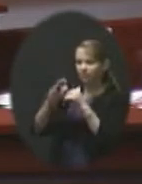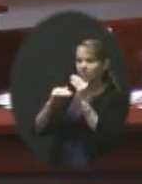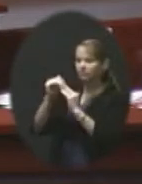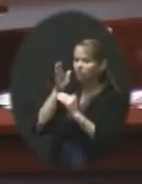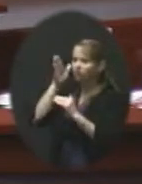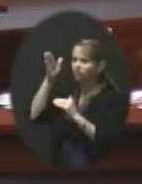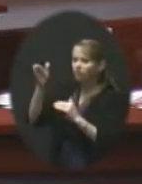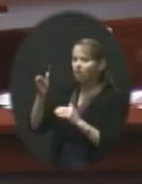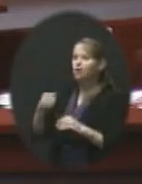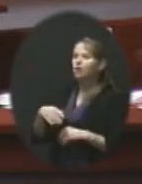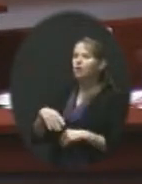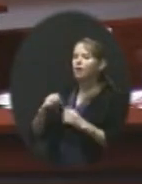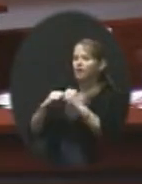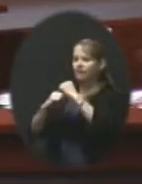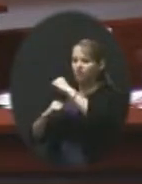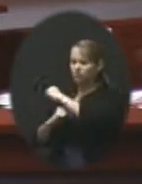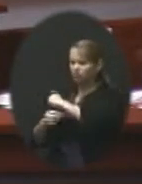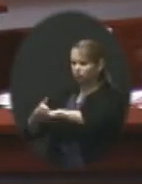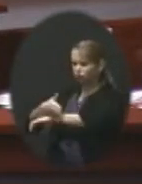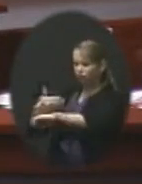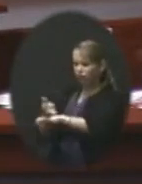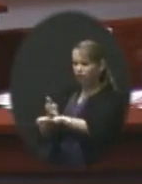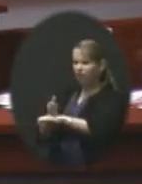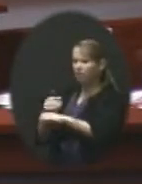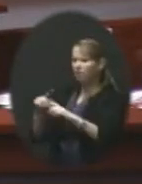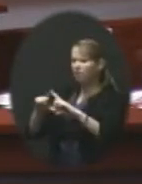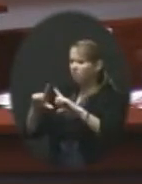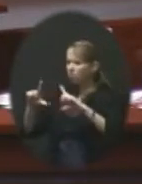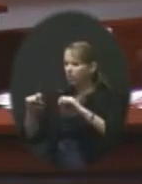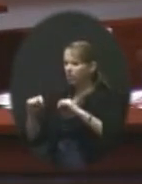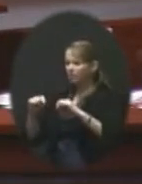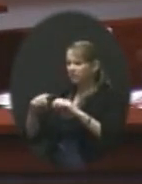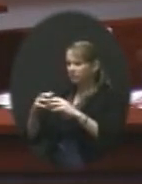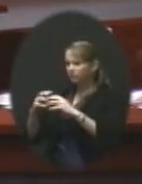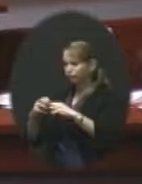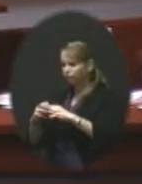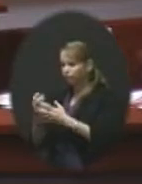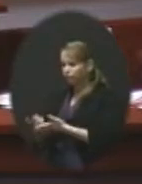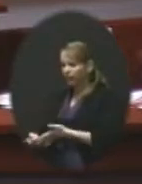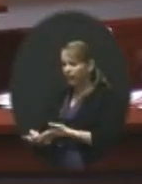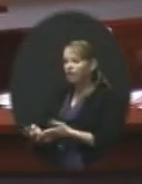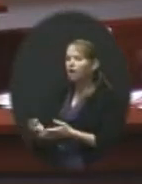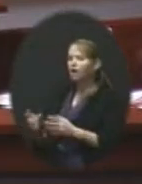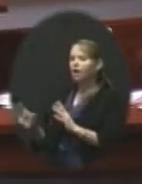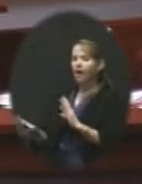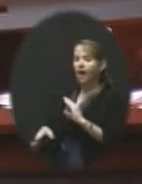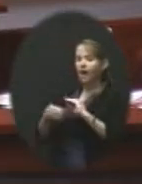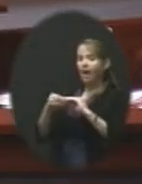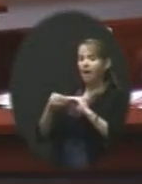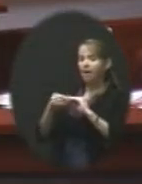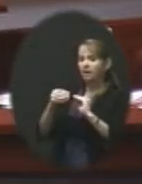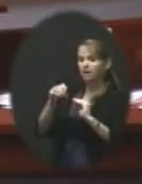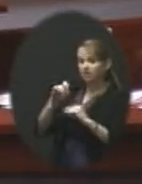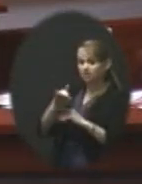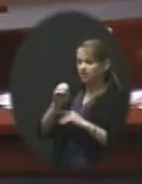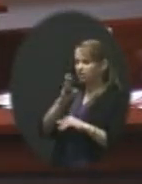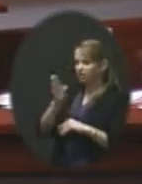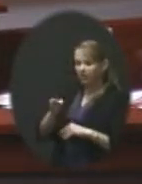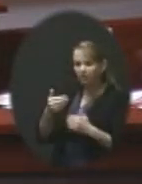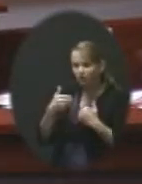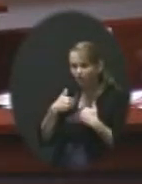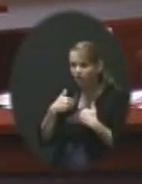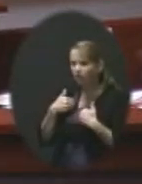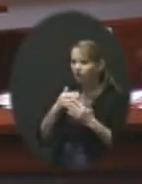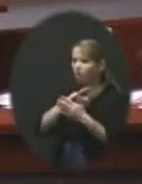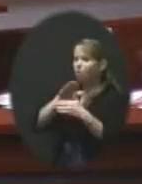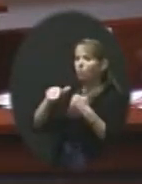Cracking the foundation, failing bricks, and so forth, and we're taking care of that. Adding the space that we've never had. All the growth in our district, we've never